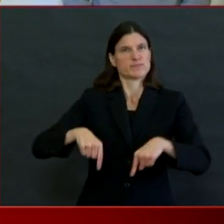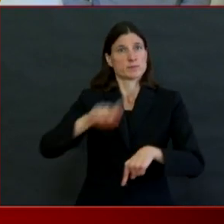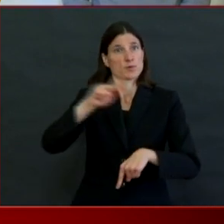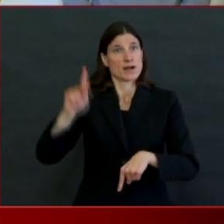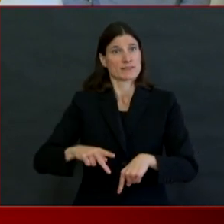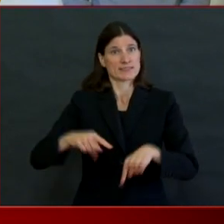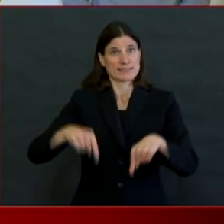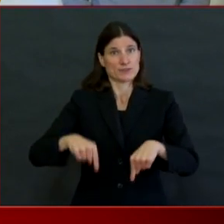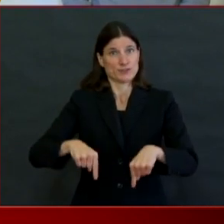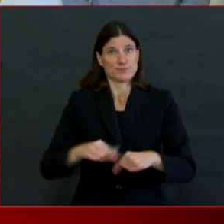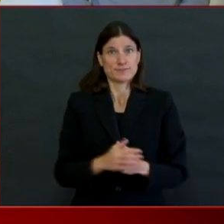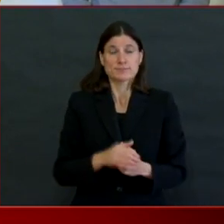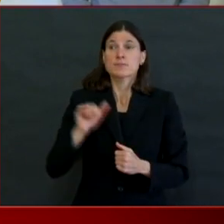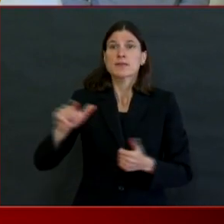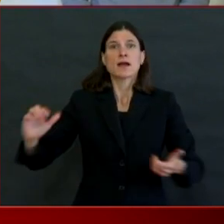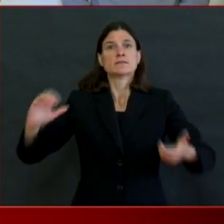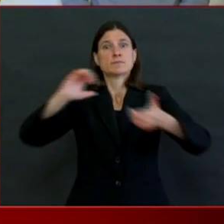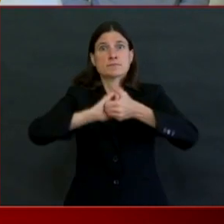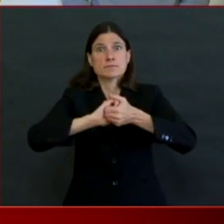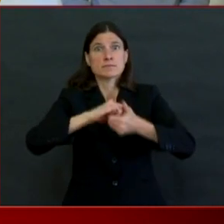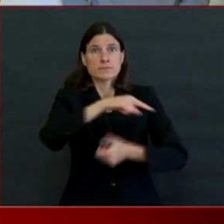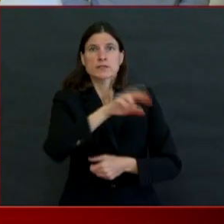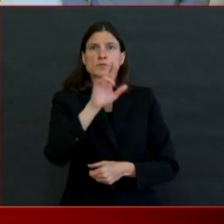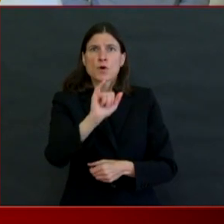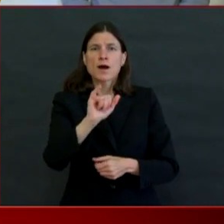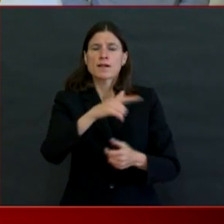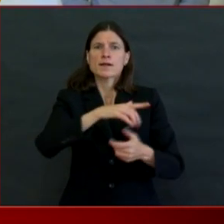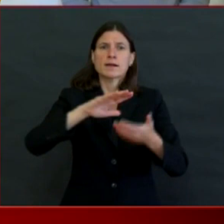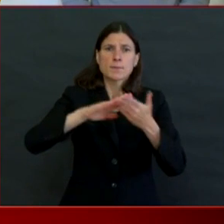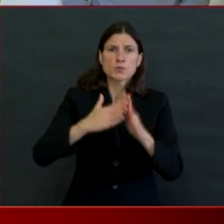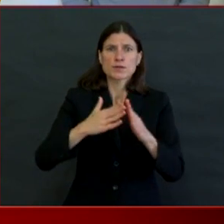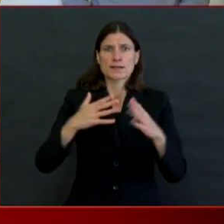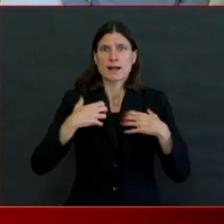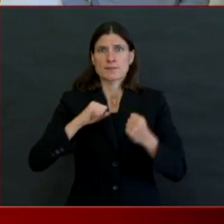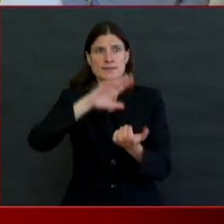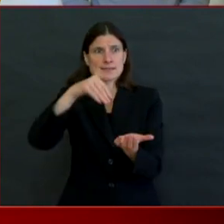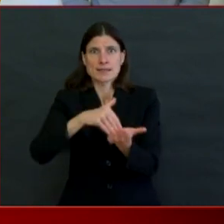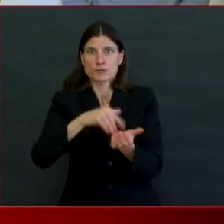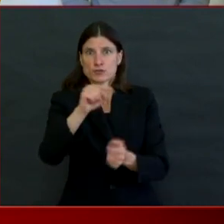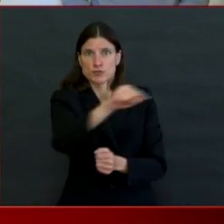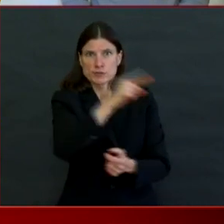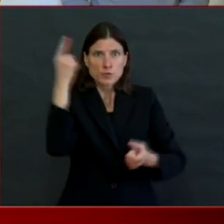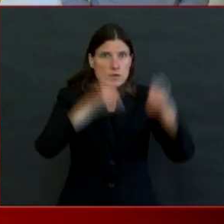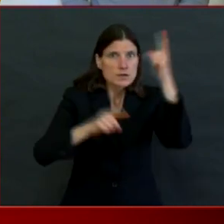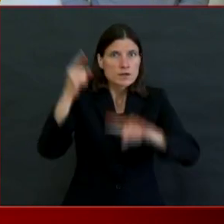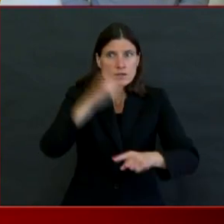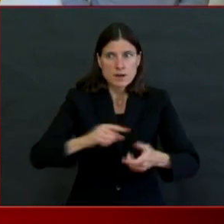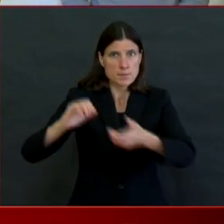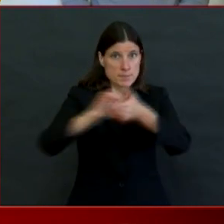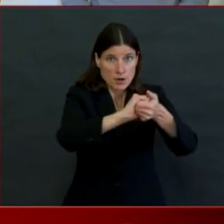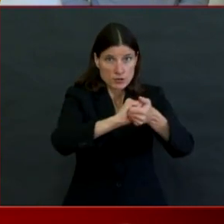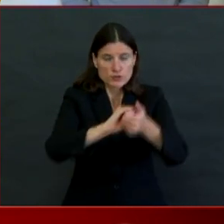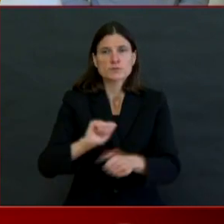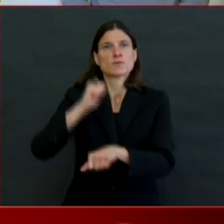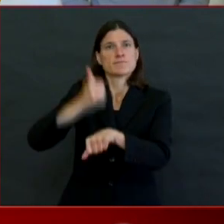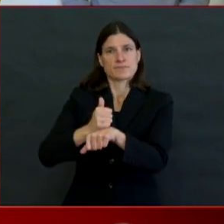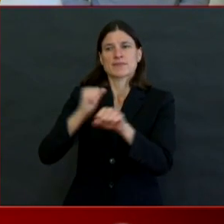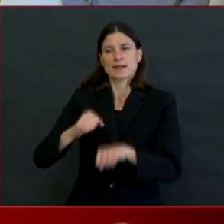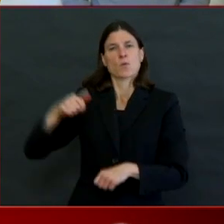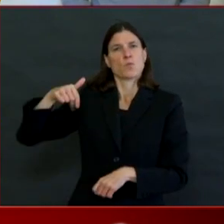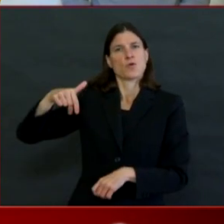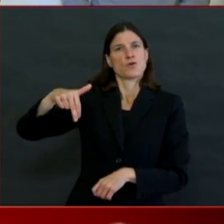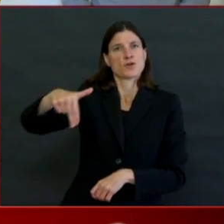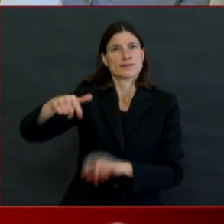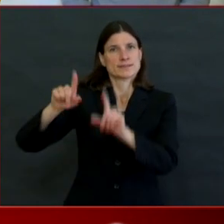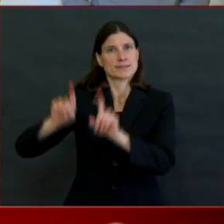to the Community Health Center, all of them, actually, for what they've been doing in partnership with us. I also